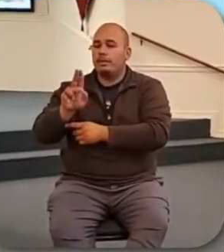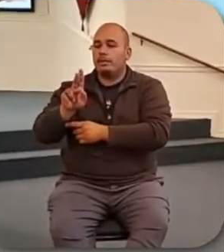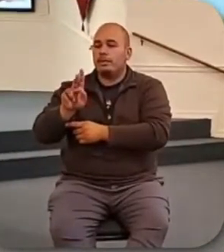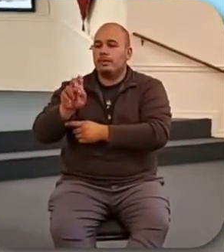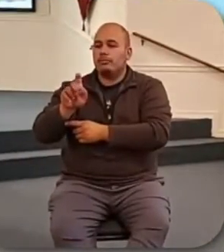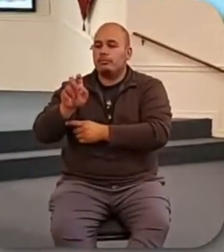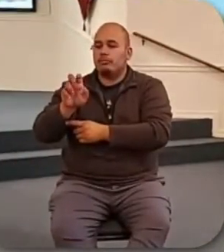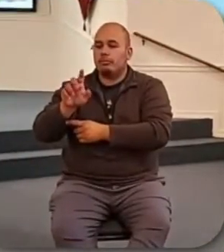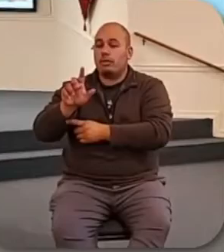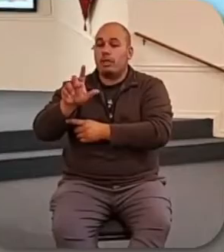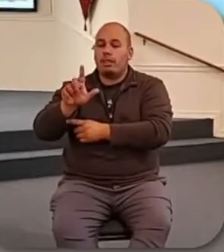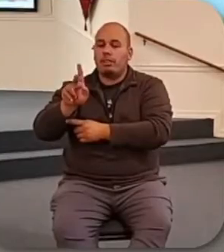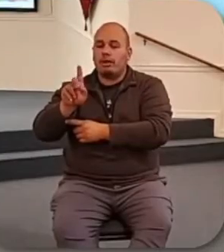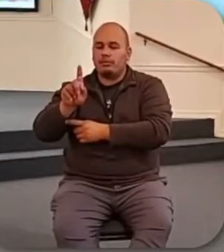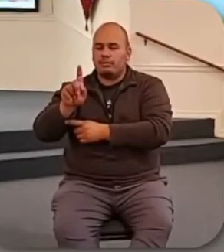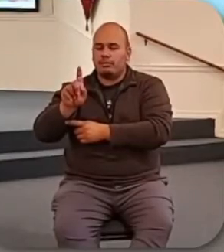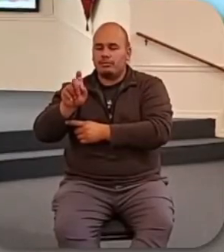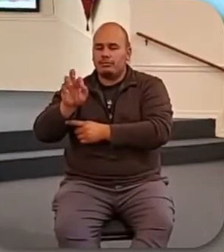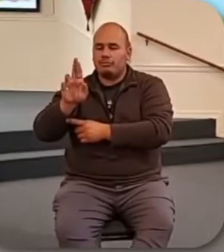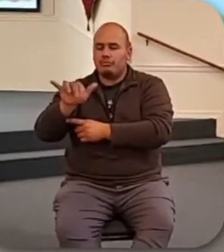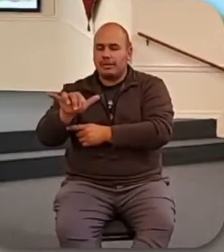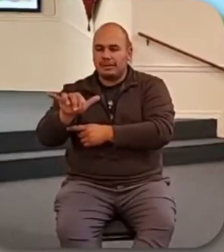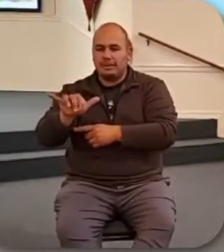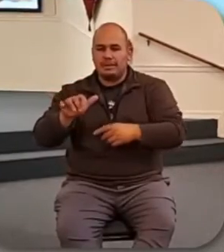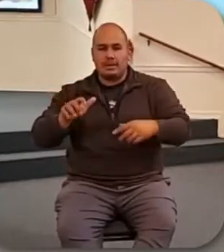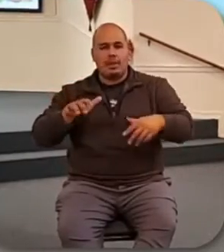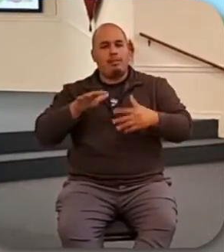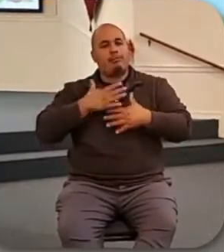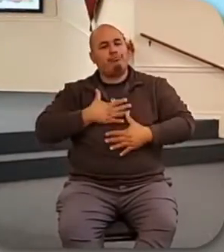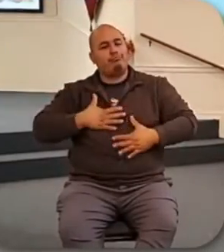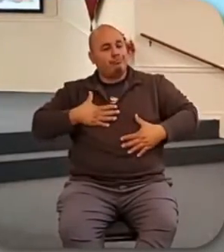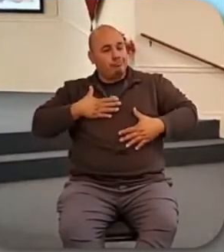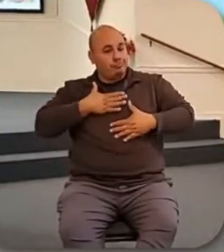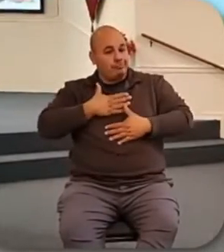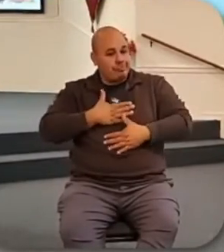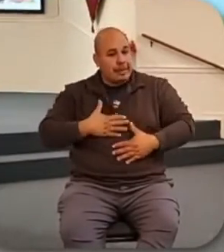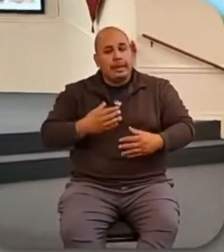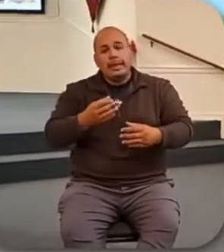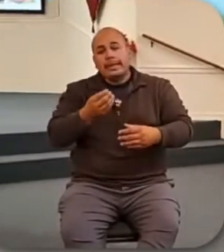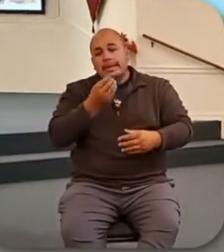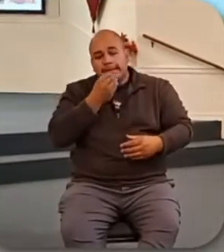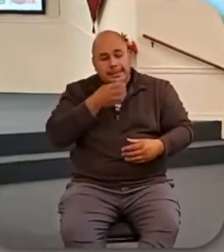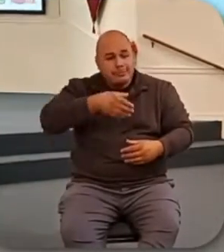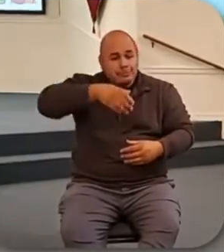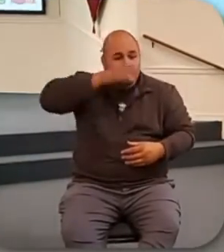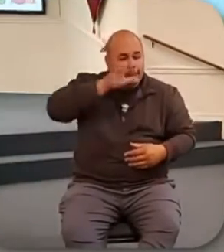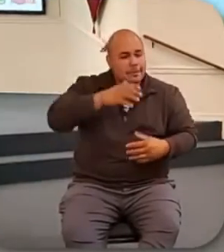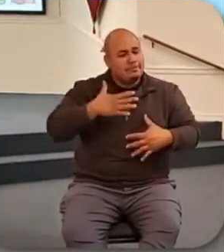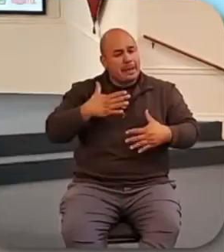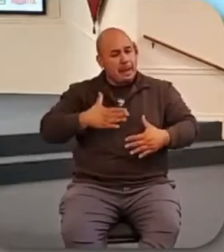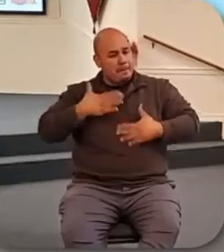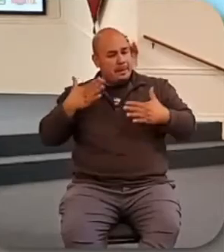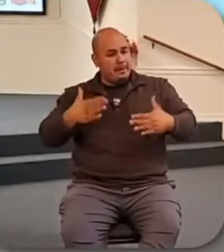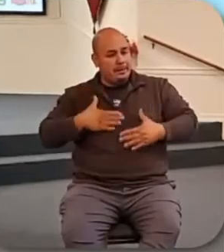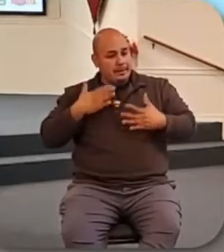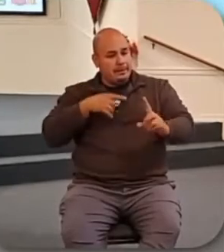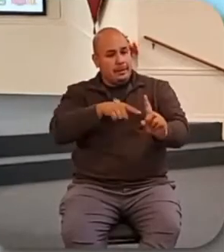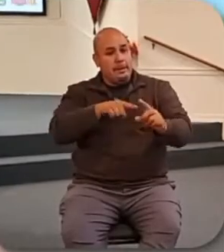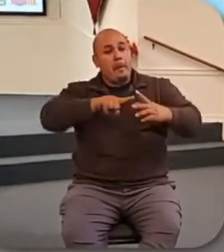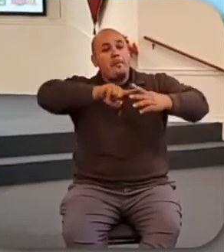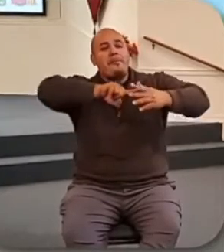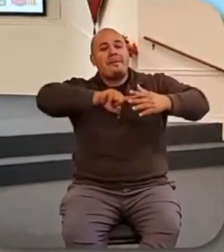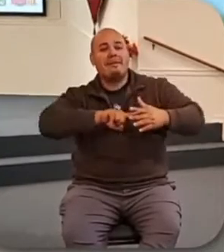Take life easy, he told himself. Eat, drink, and be merry. And so began for him